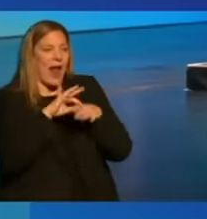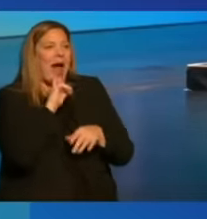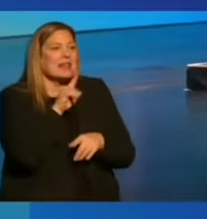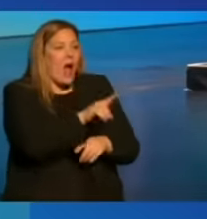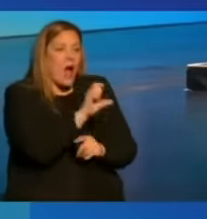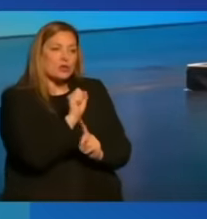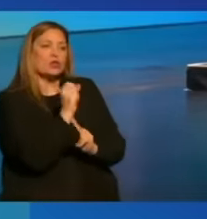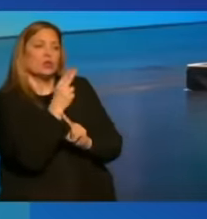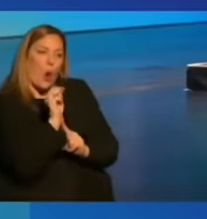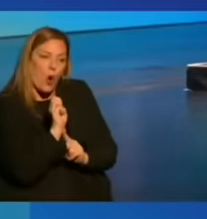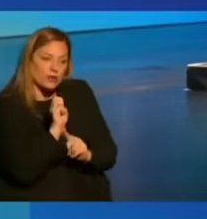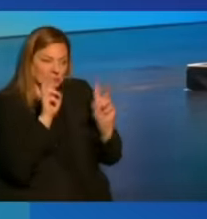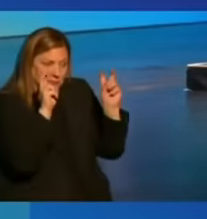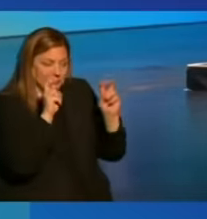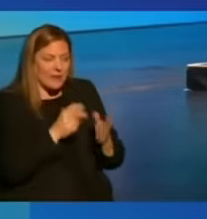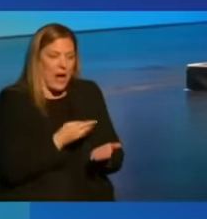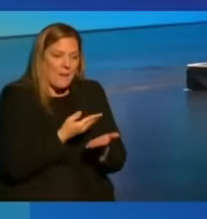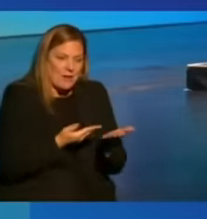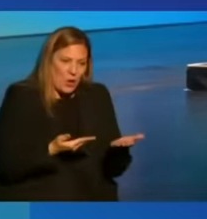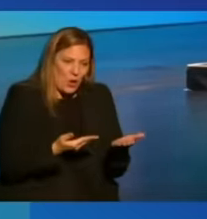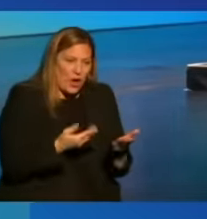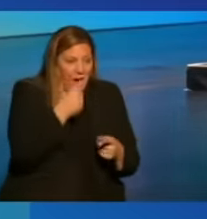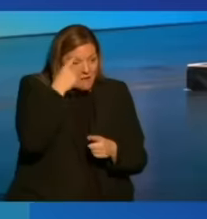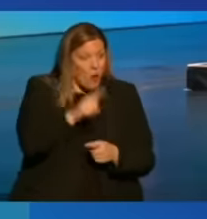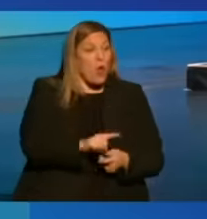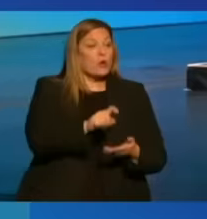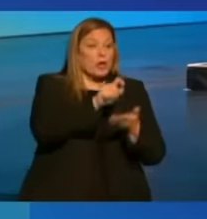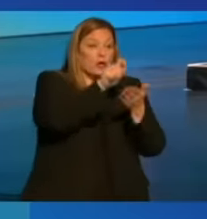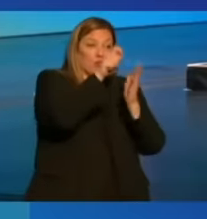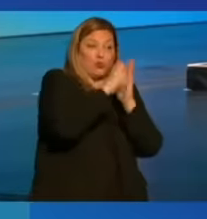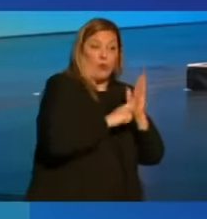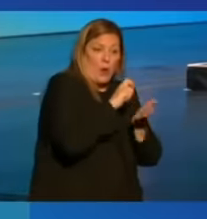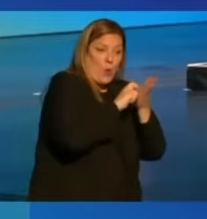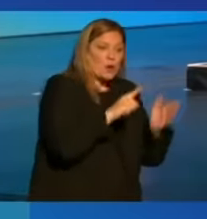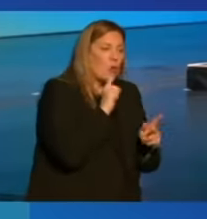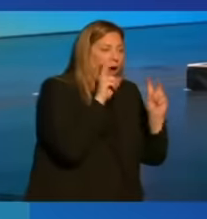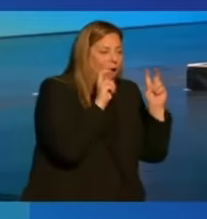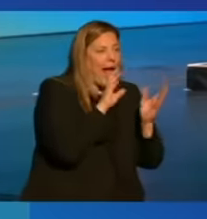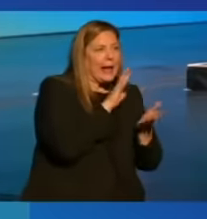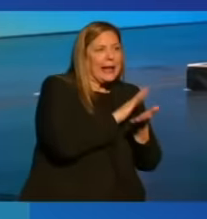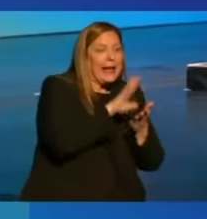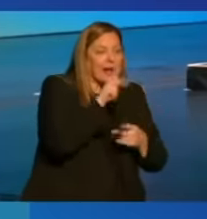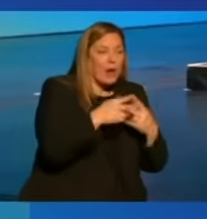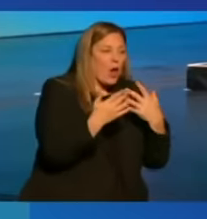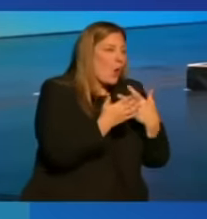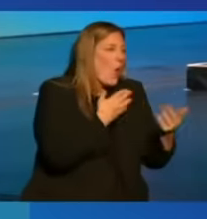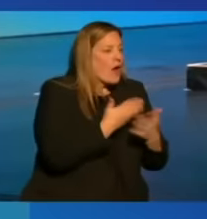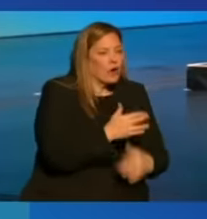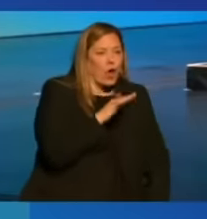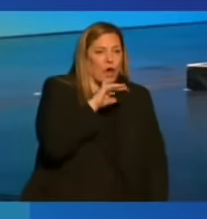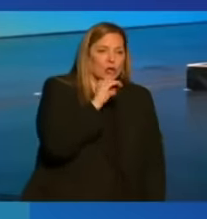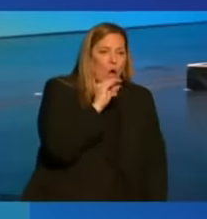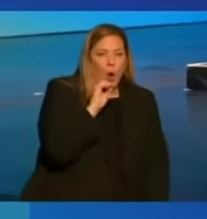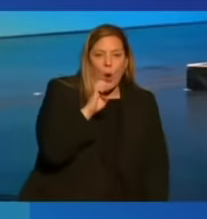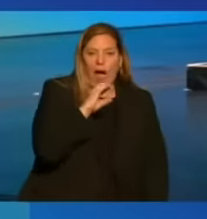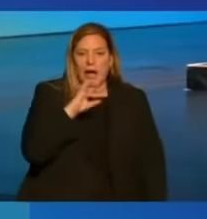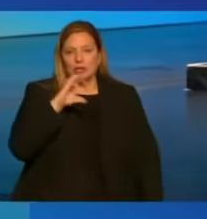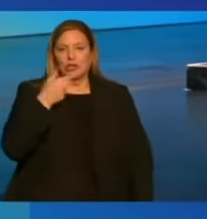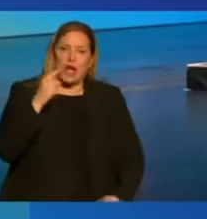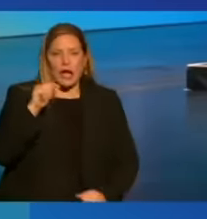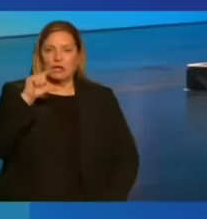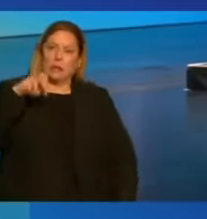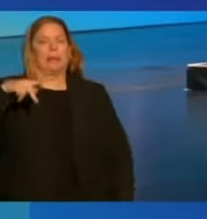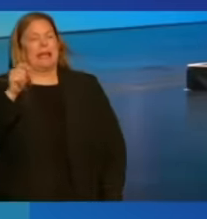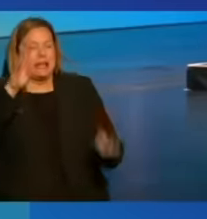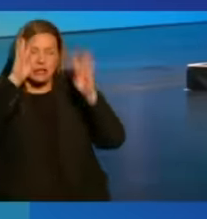material, and then force screenwriters to clean up whatever Joe and Chet GPT generated